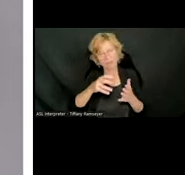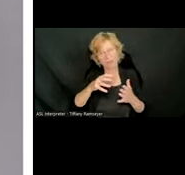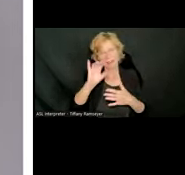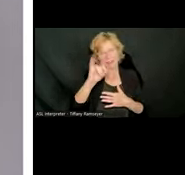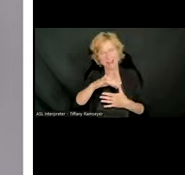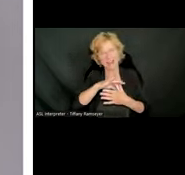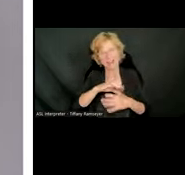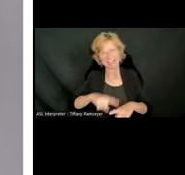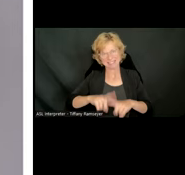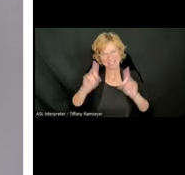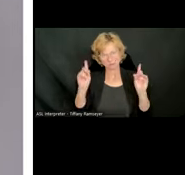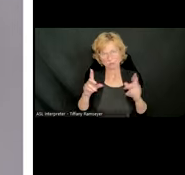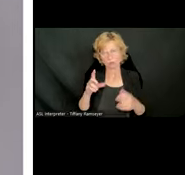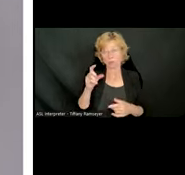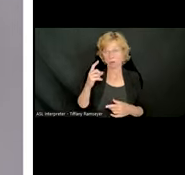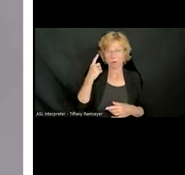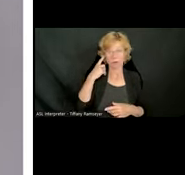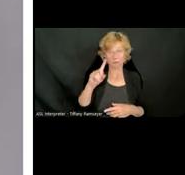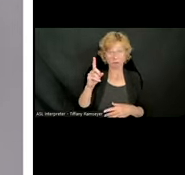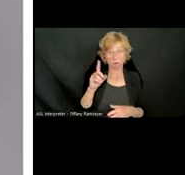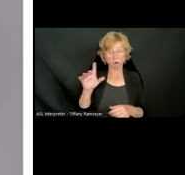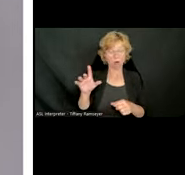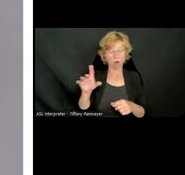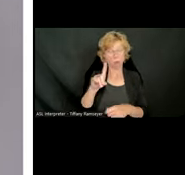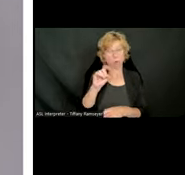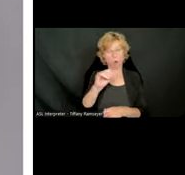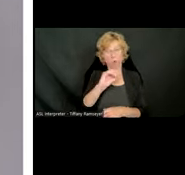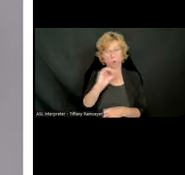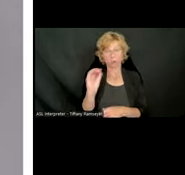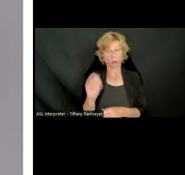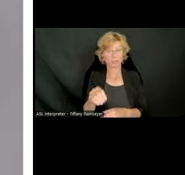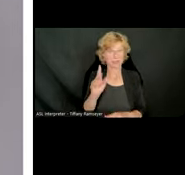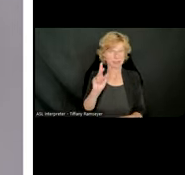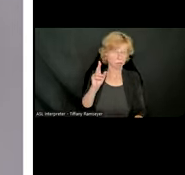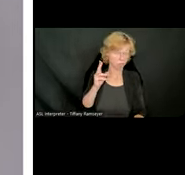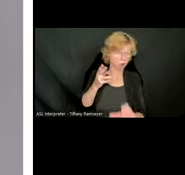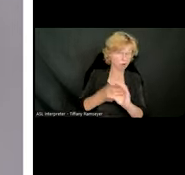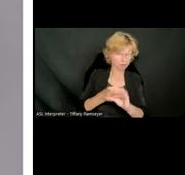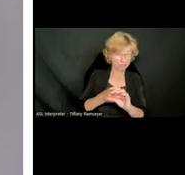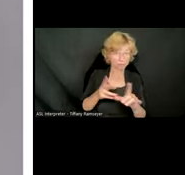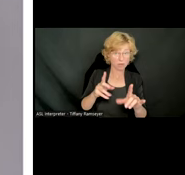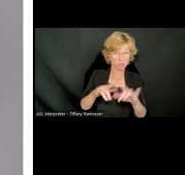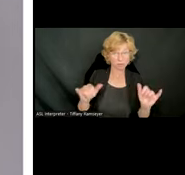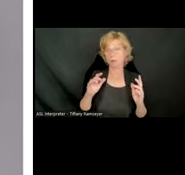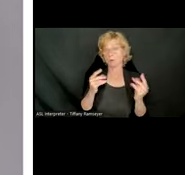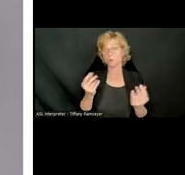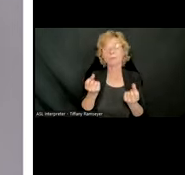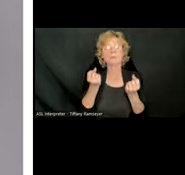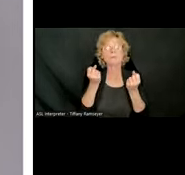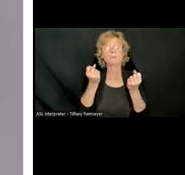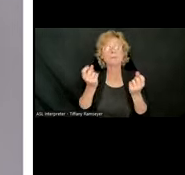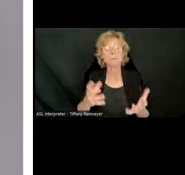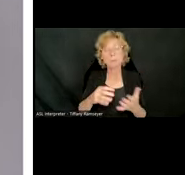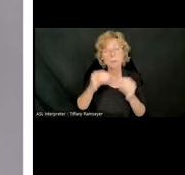and work, they need to access the same materials as their peers at the exact same time. While many educators have taken great strides in getting